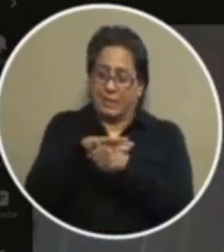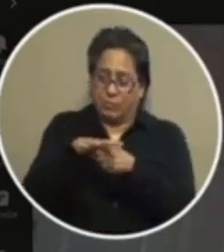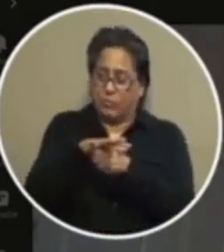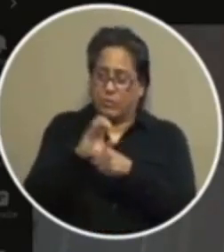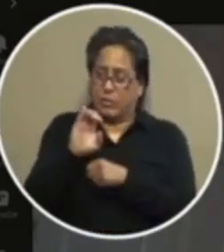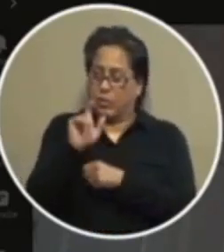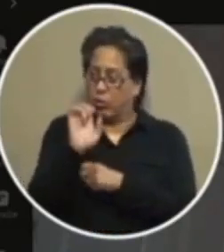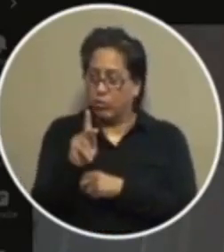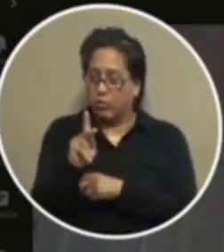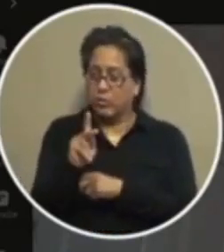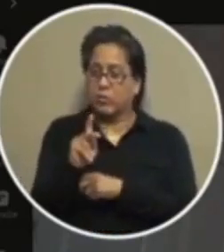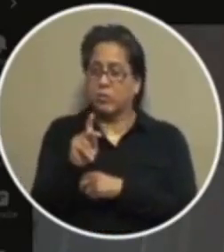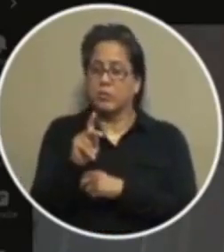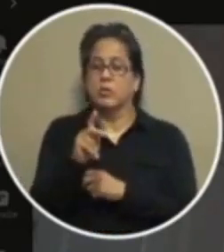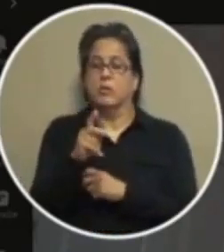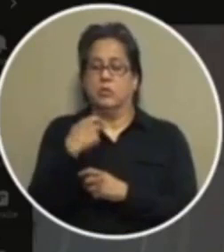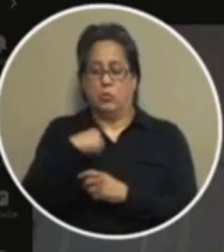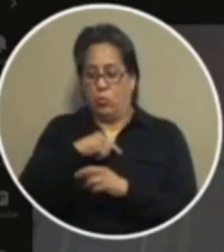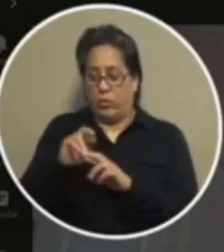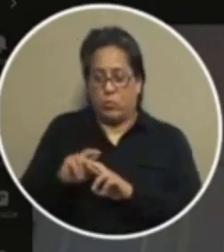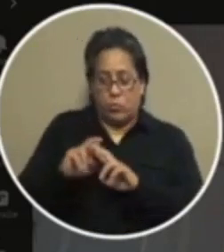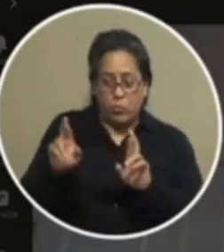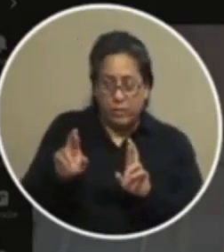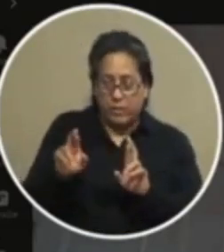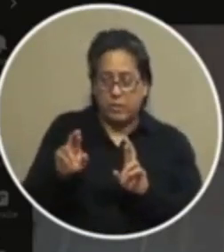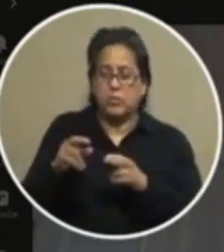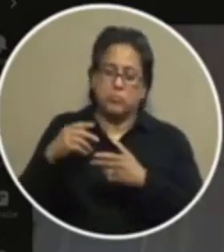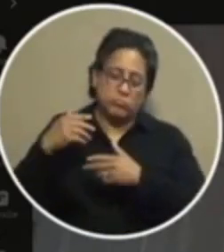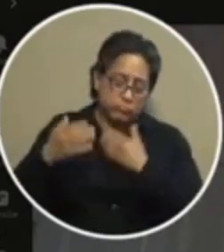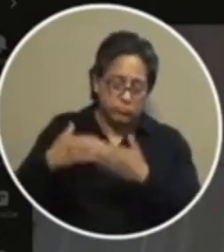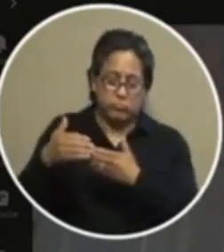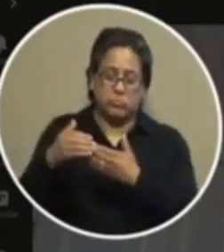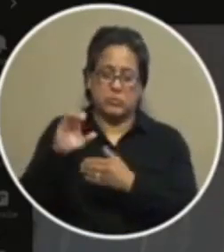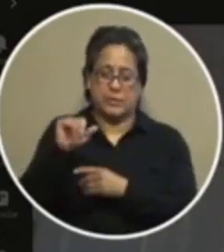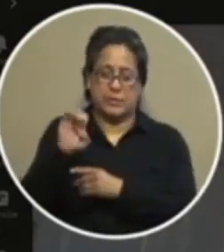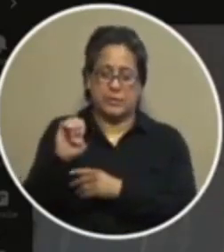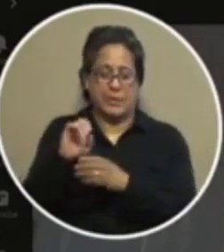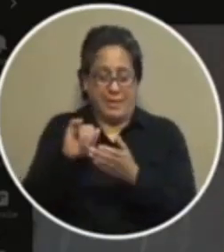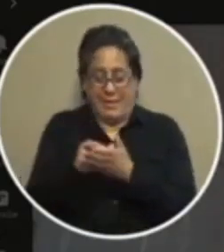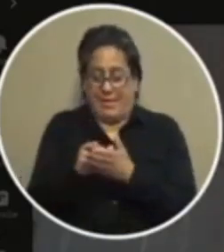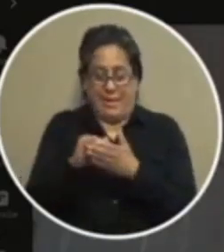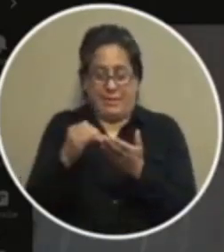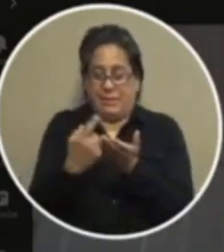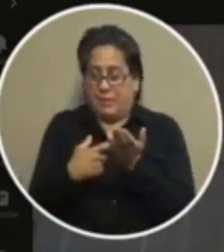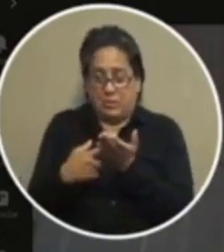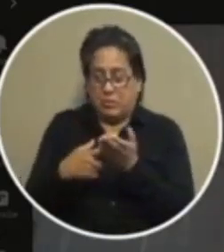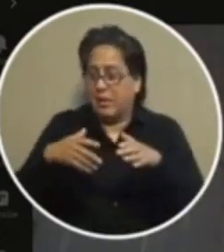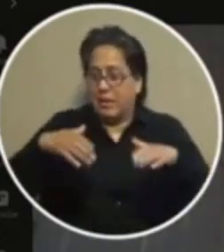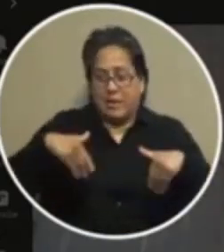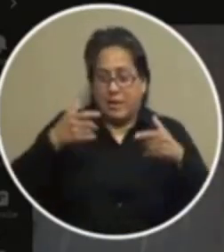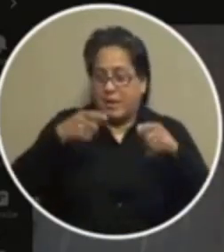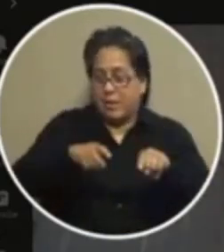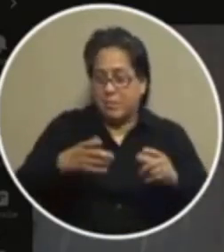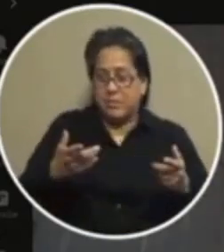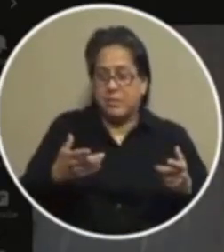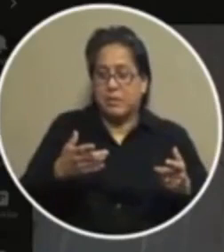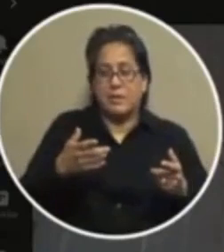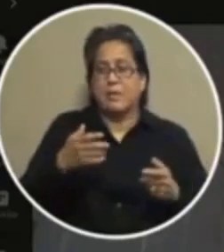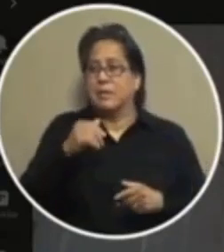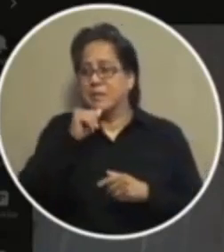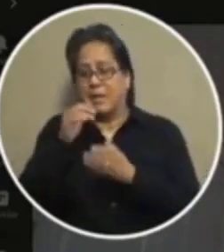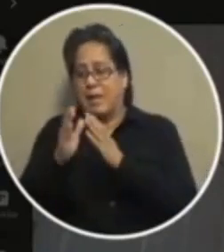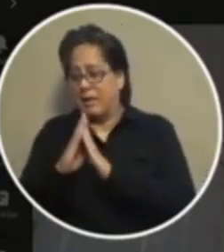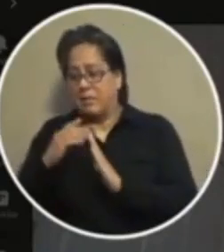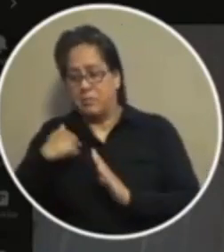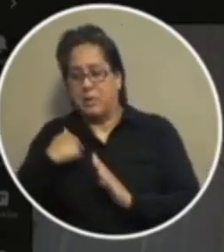clerk so that so we can be ready to hear that case that discussion isn't occurring and that's not if you ask